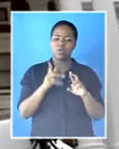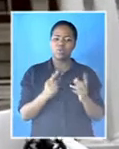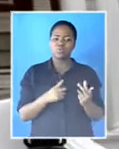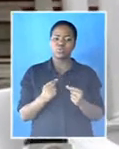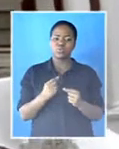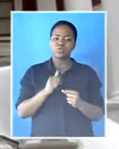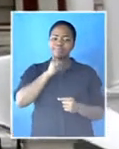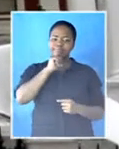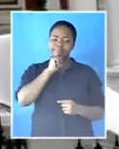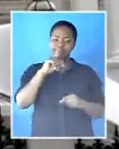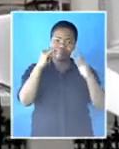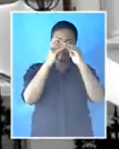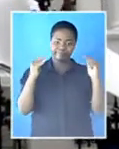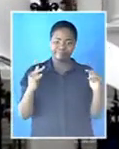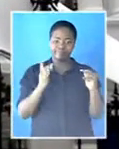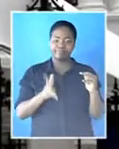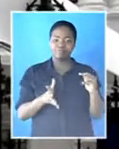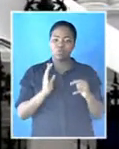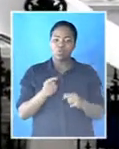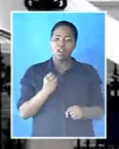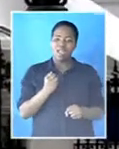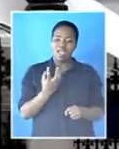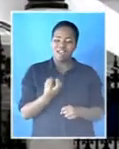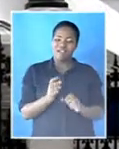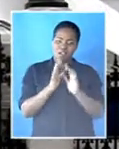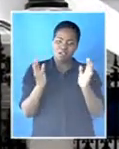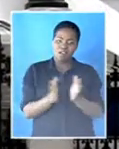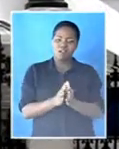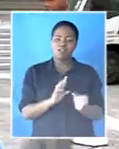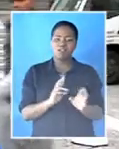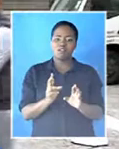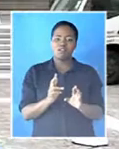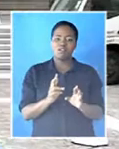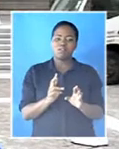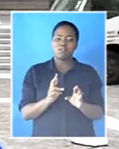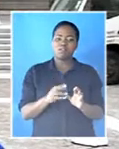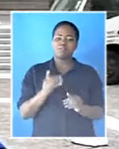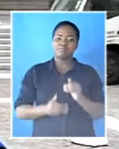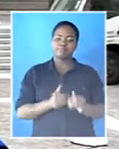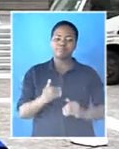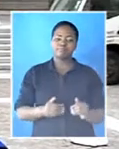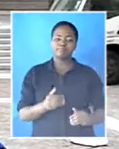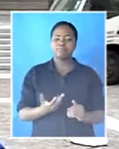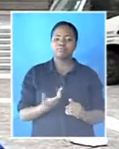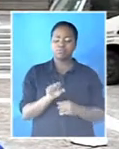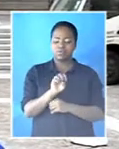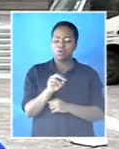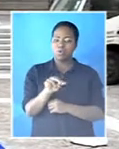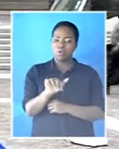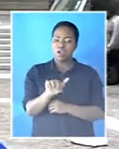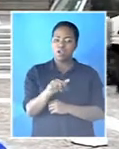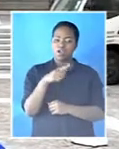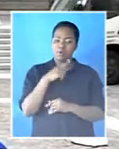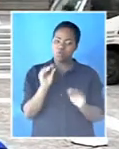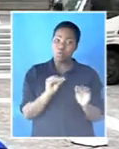a wet plan. You will still have every element that you have come to be accustomed to in relation to the State of the Nation address. It will